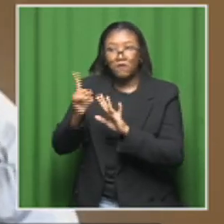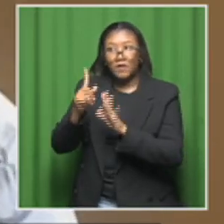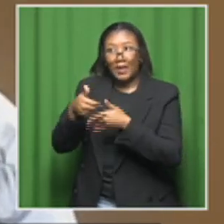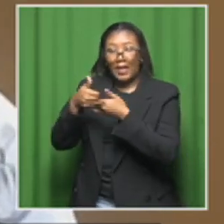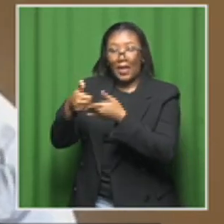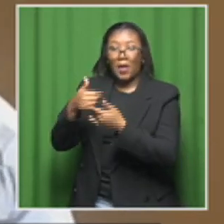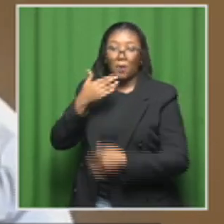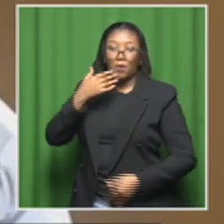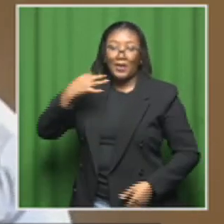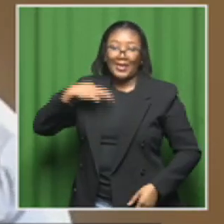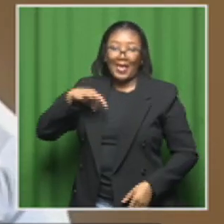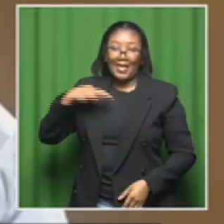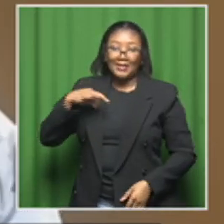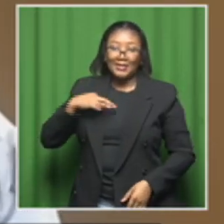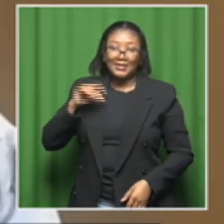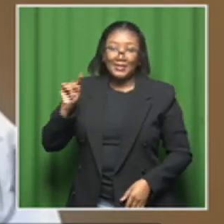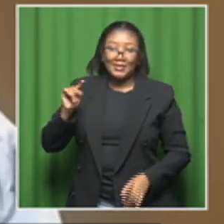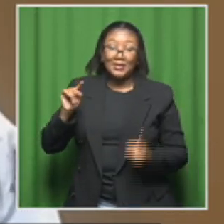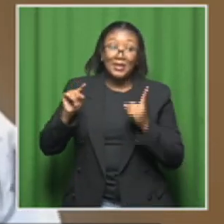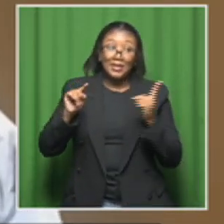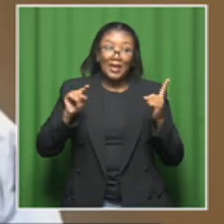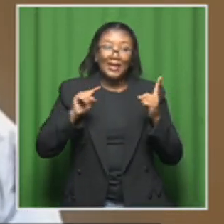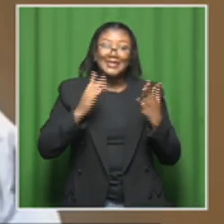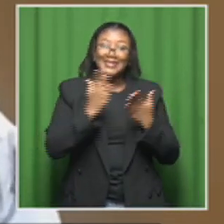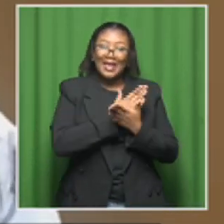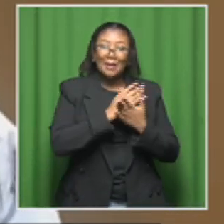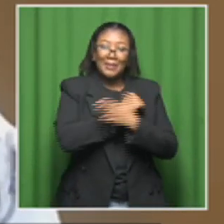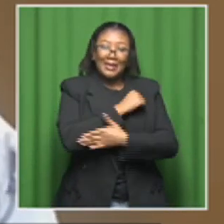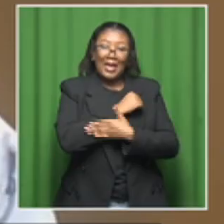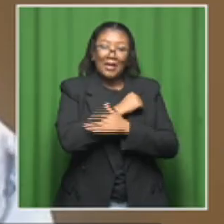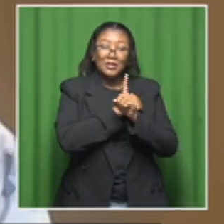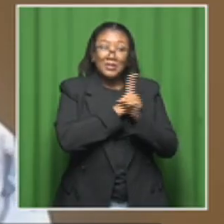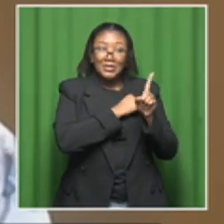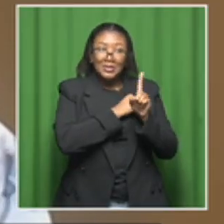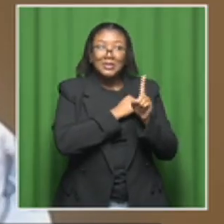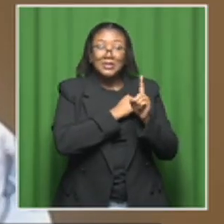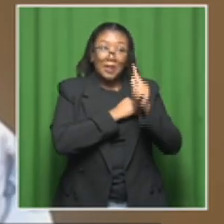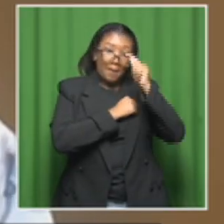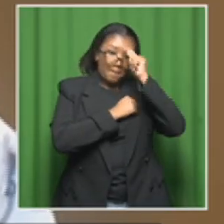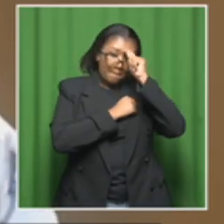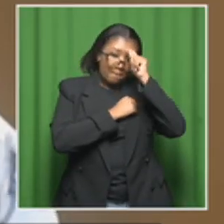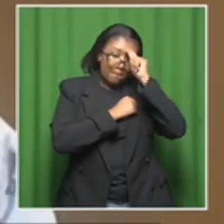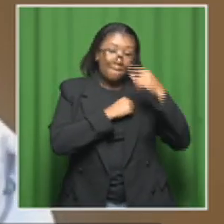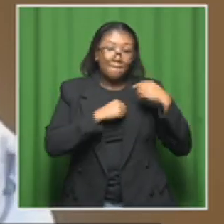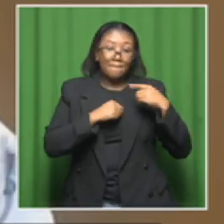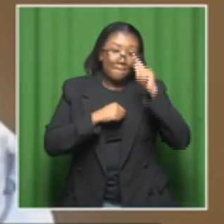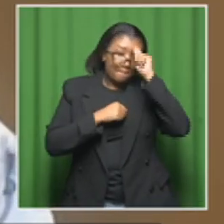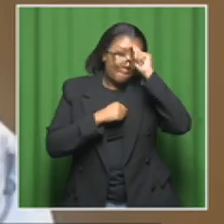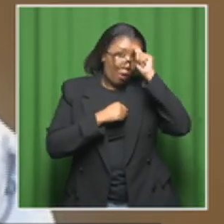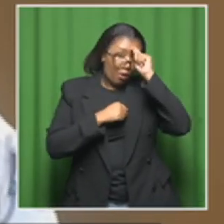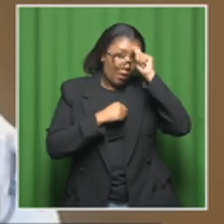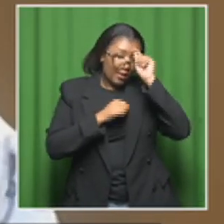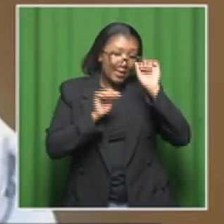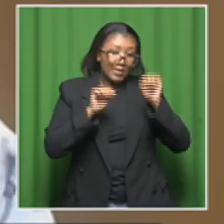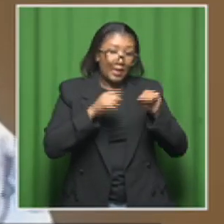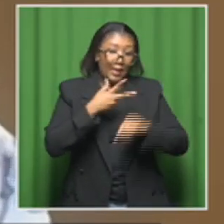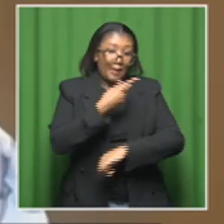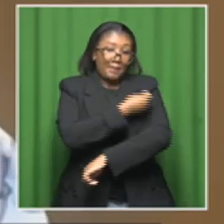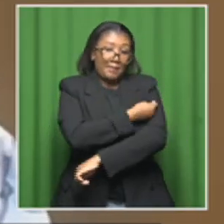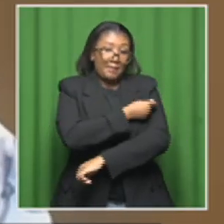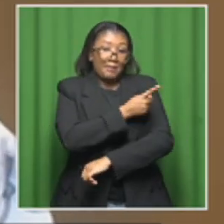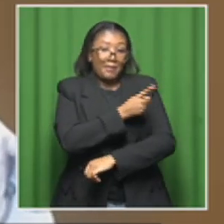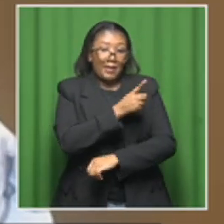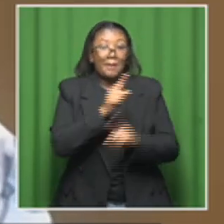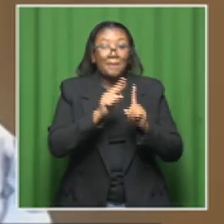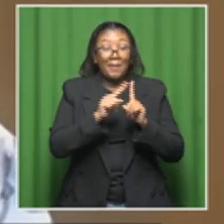A small number of countries do offer the vaccine to boys. And if we had unlimited resources,